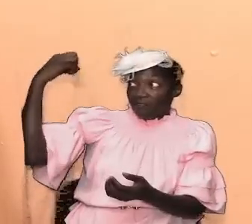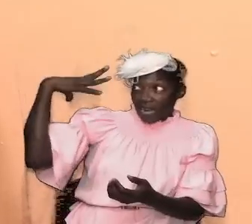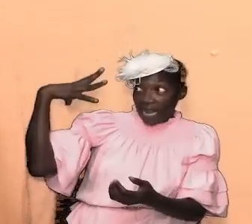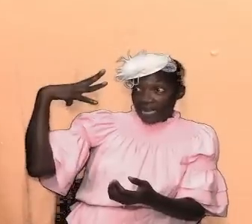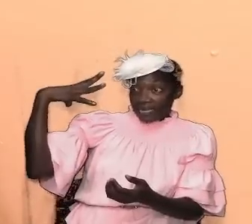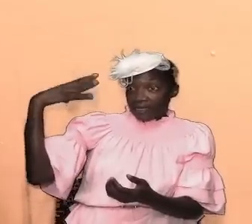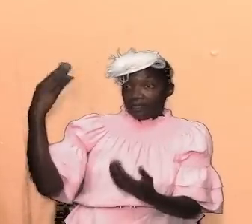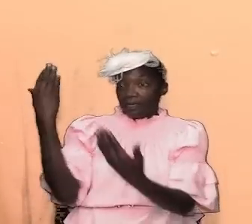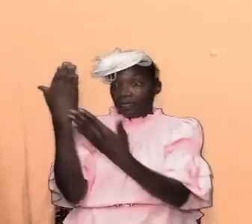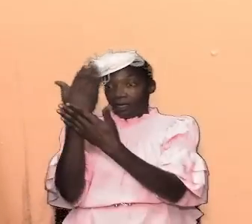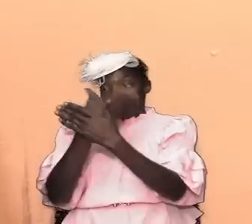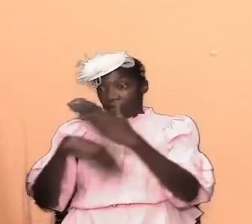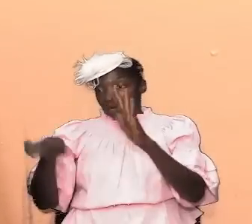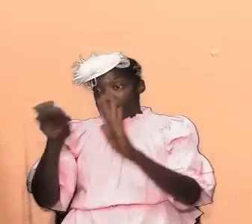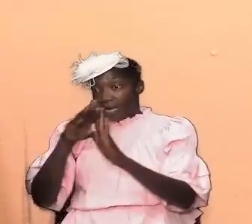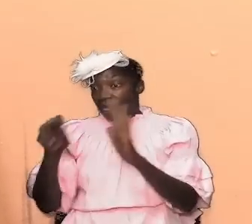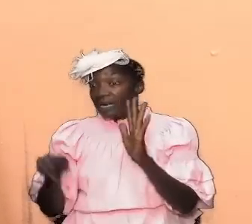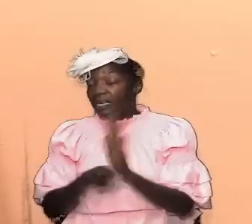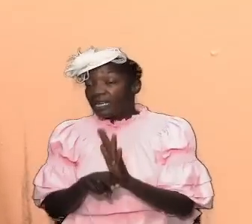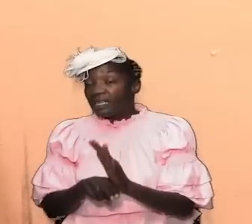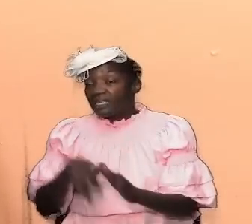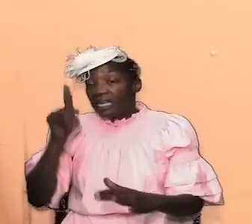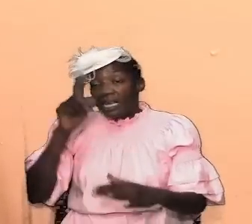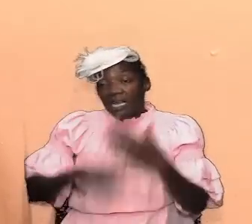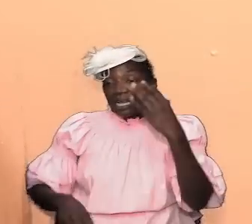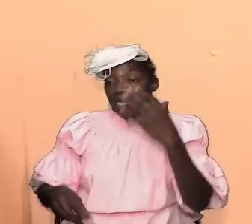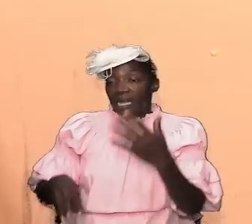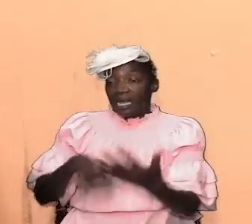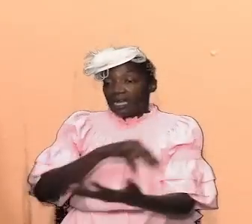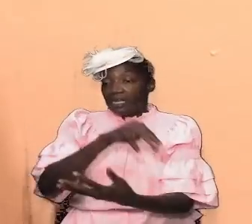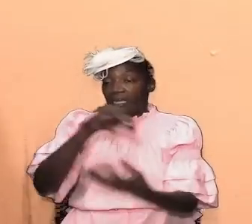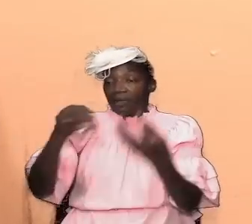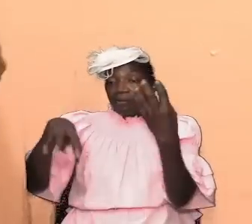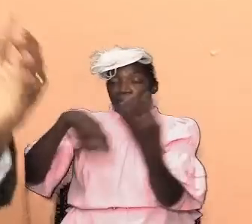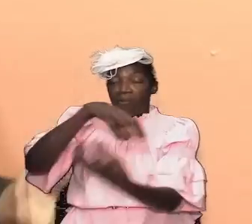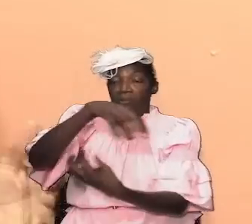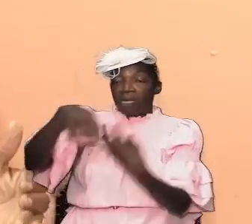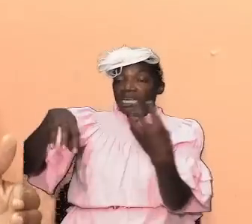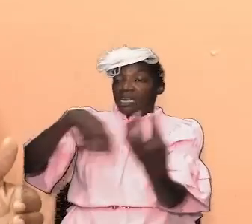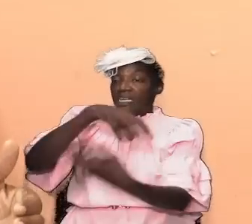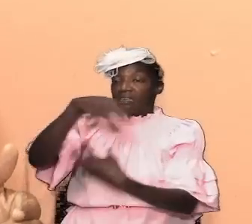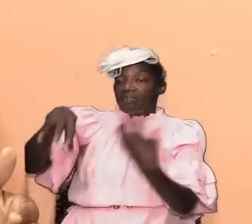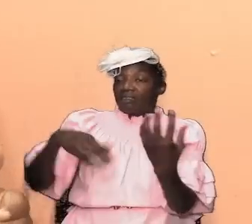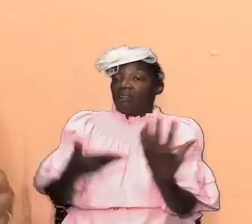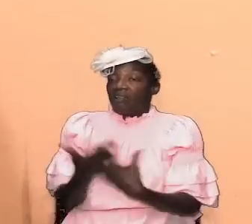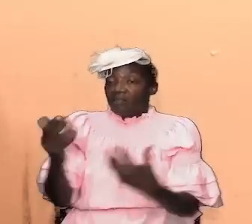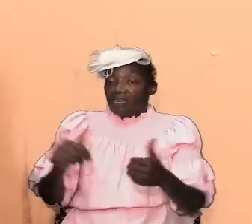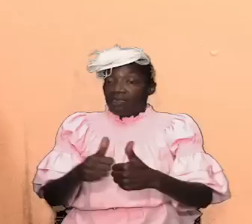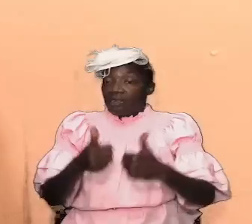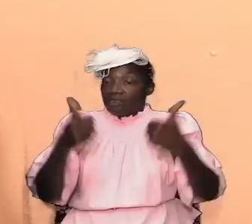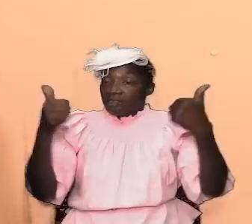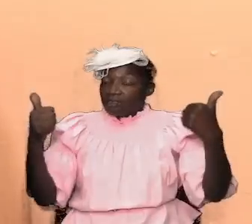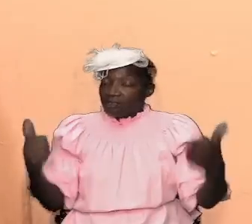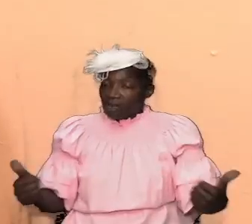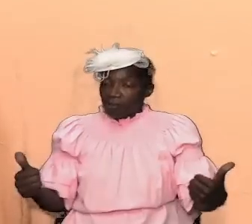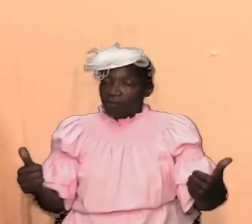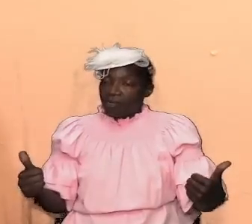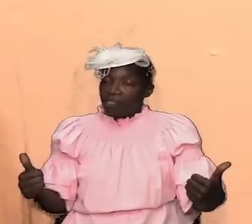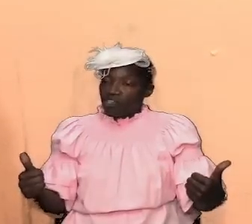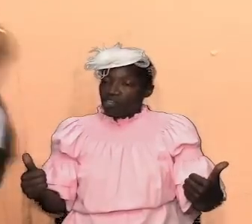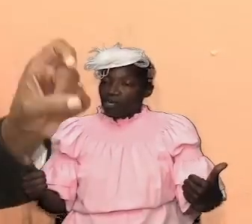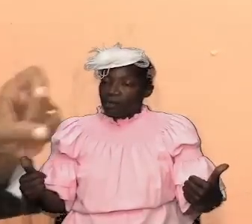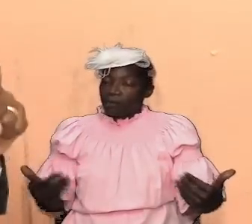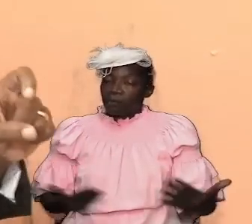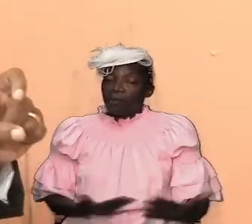darkness darkness cannot commingle there has to be a separation there has to be